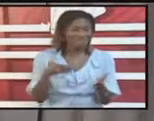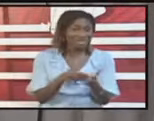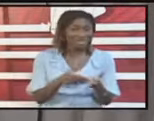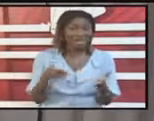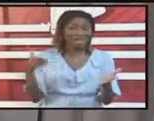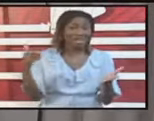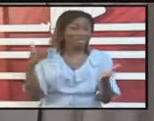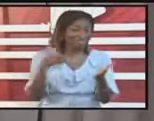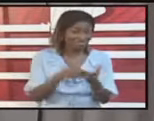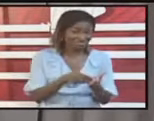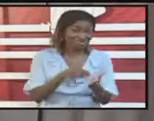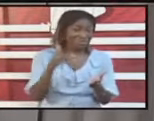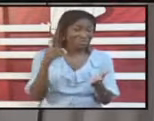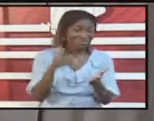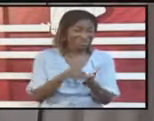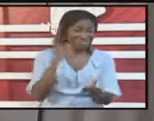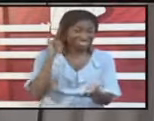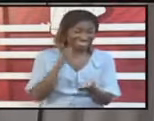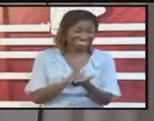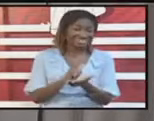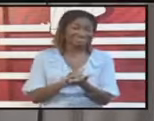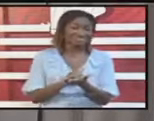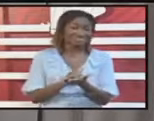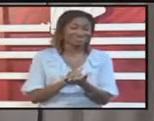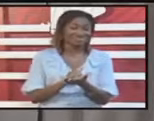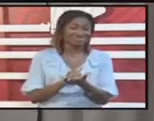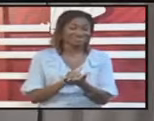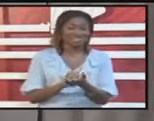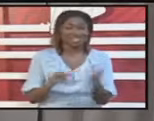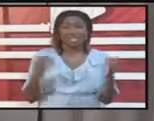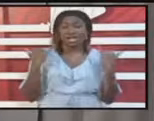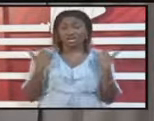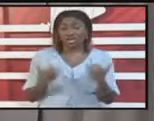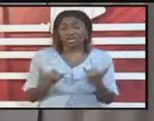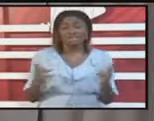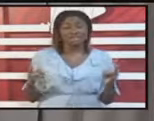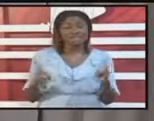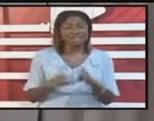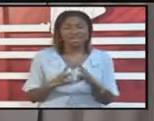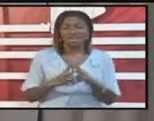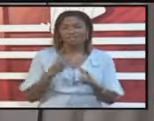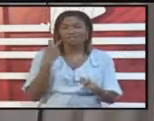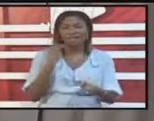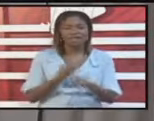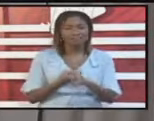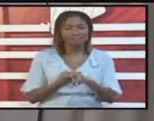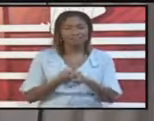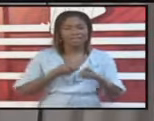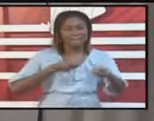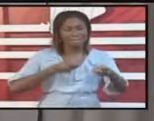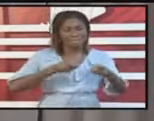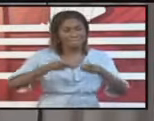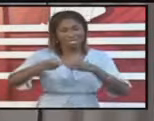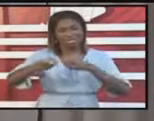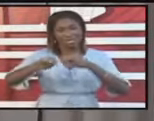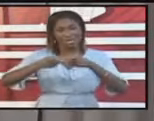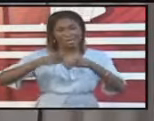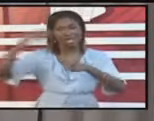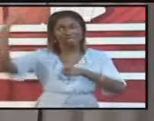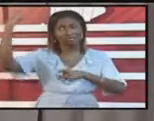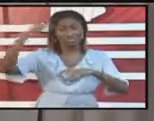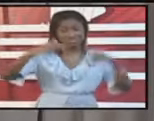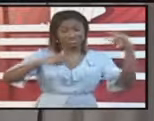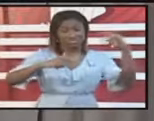that. It is a very difficult task with us managing it because we do have a lot of